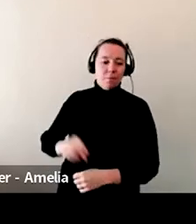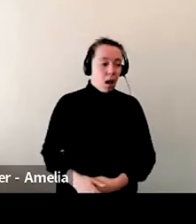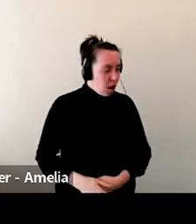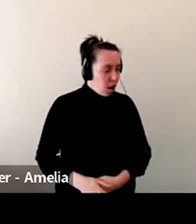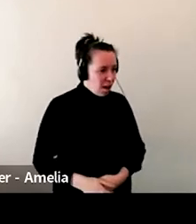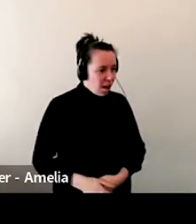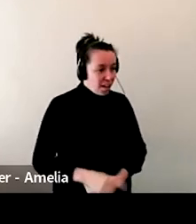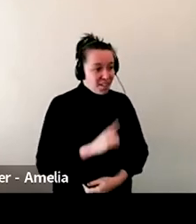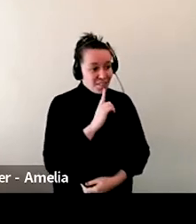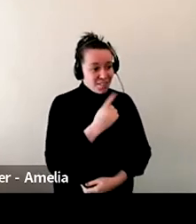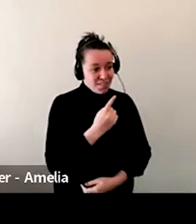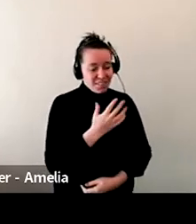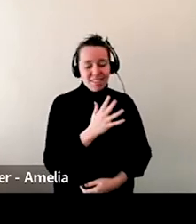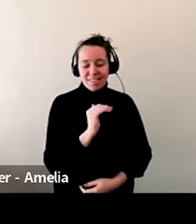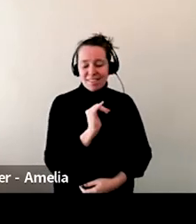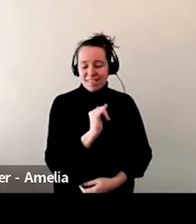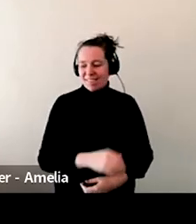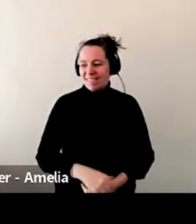Okay.